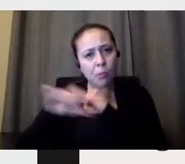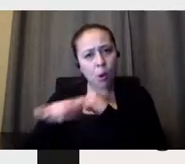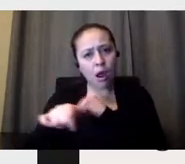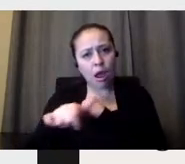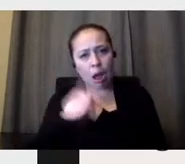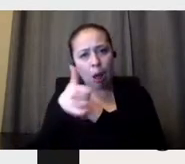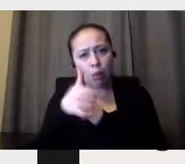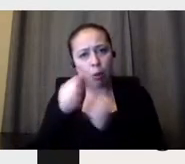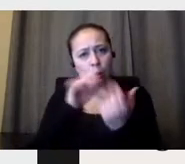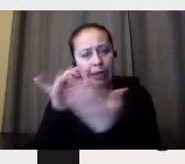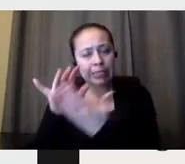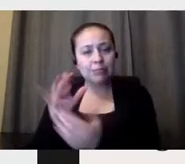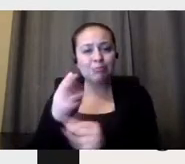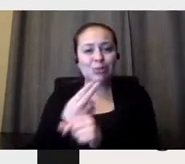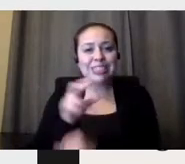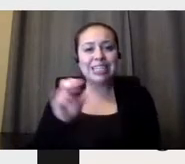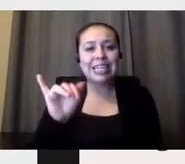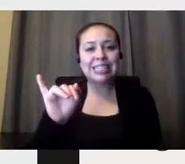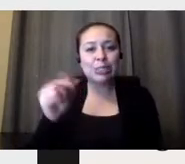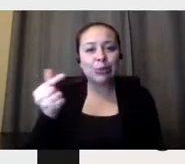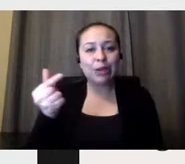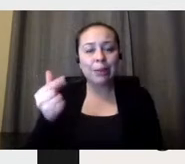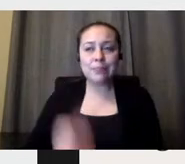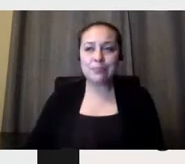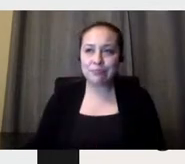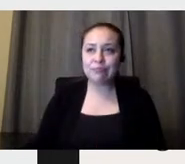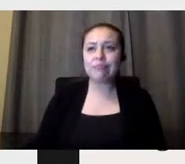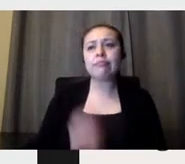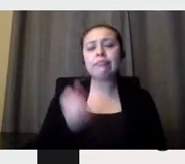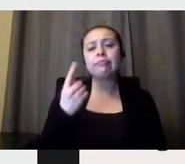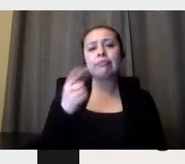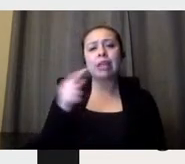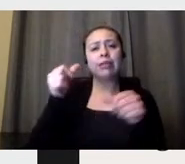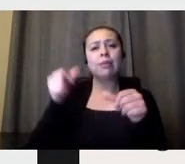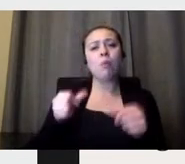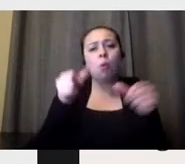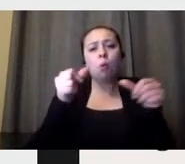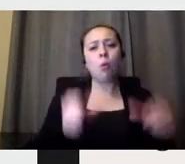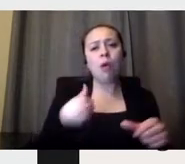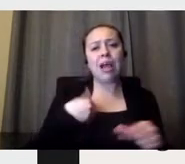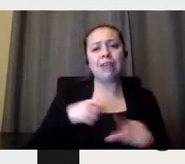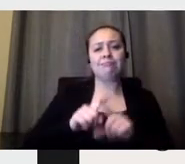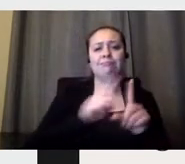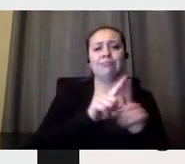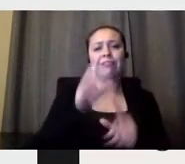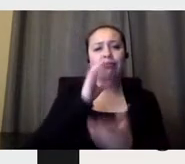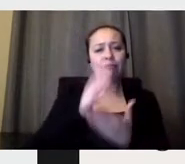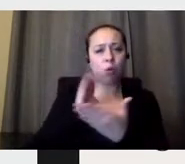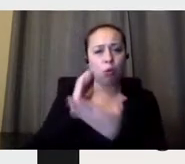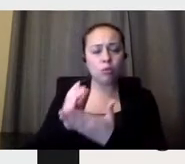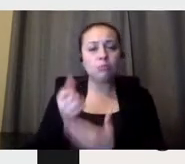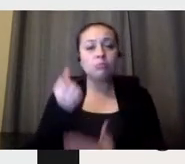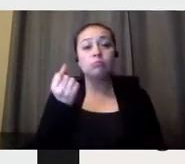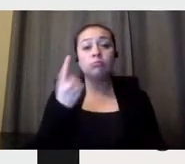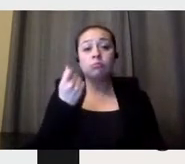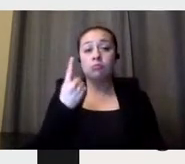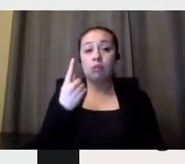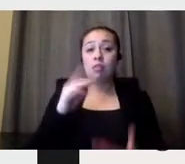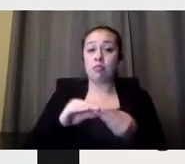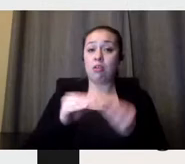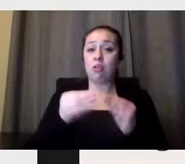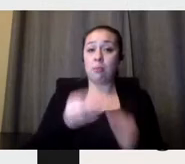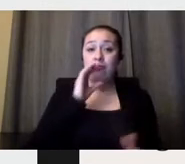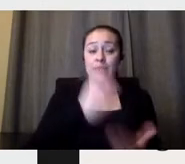campaign. And the campaign consisted of posts with multiple photos. The number of images per post